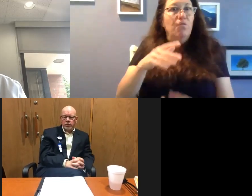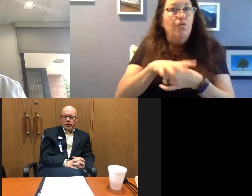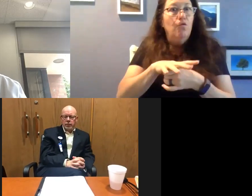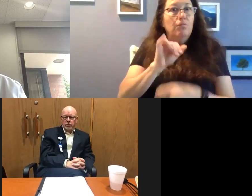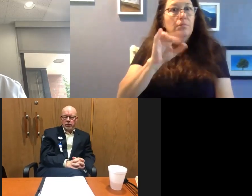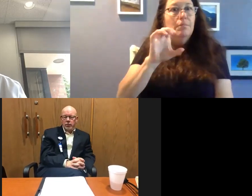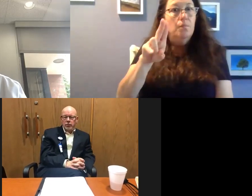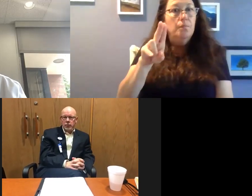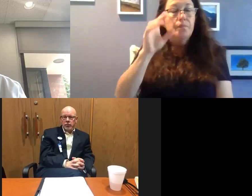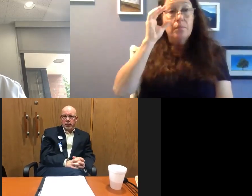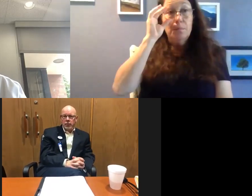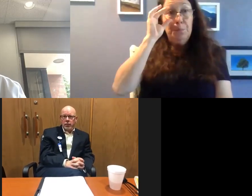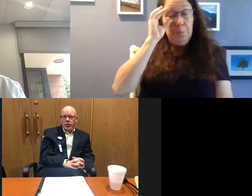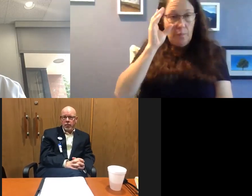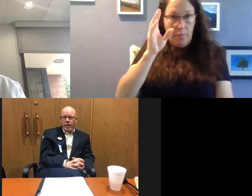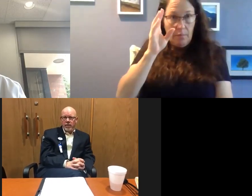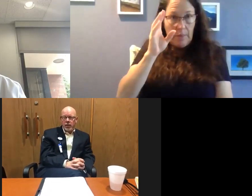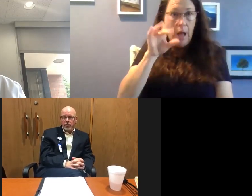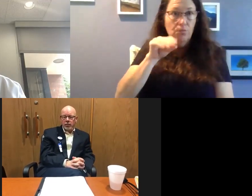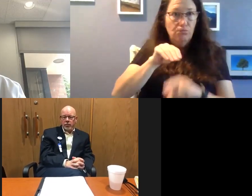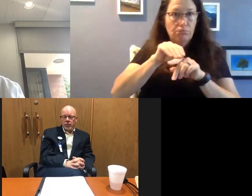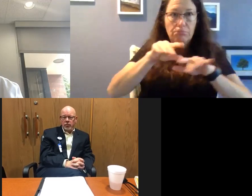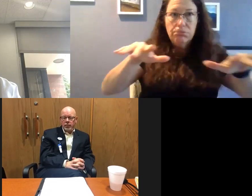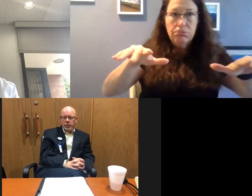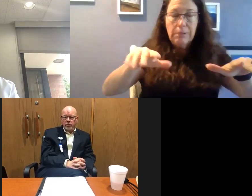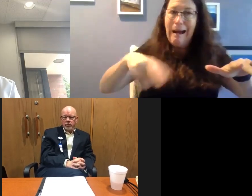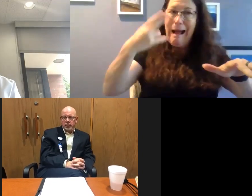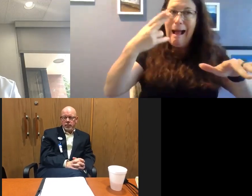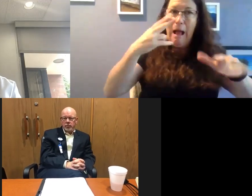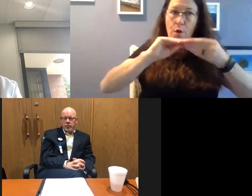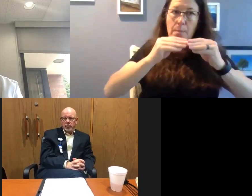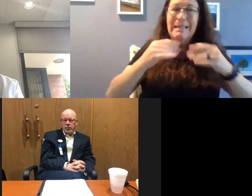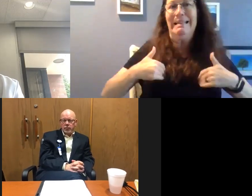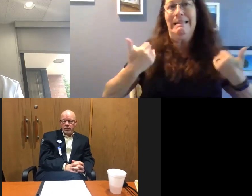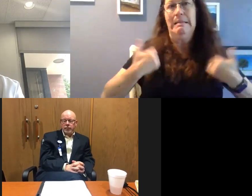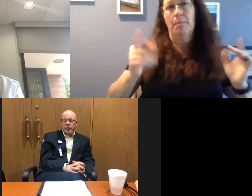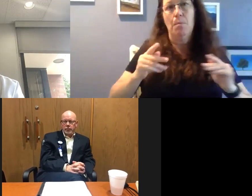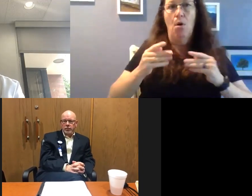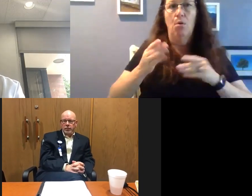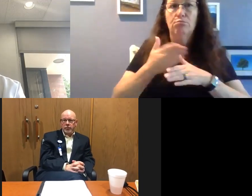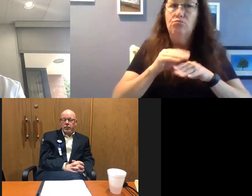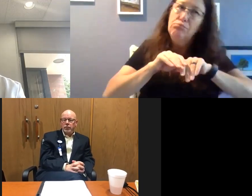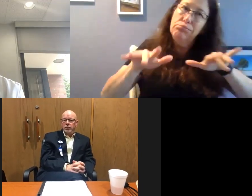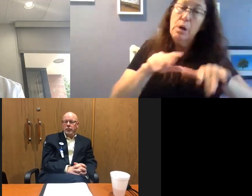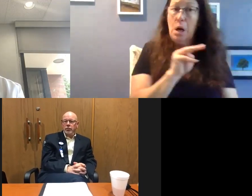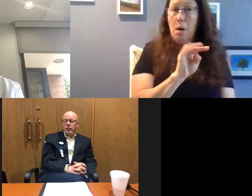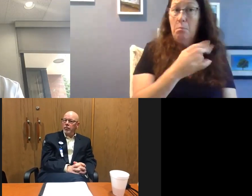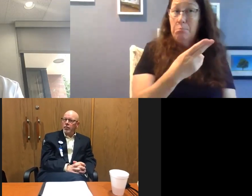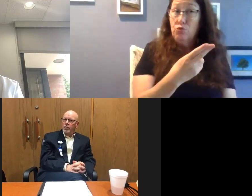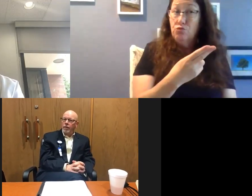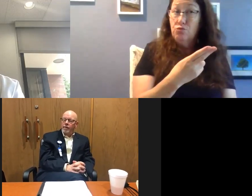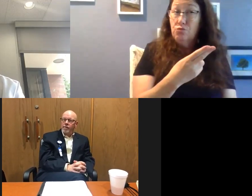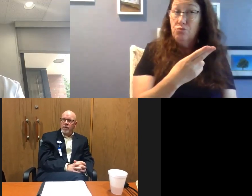It is, it is getting transmitted at much higher rates among the young people. In March, for instance, we saw the young